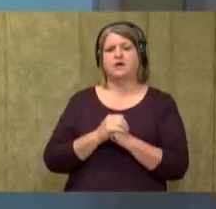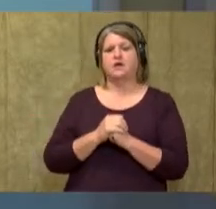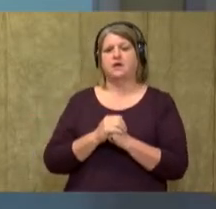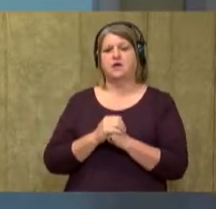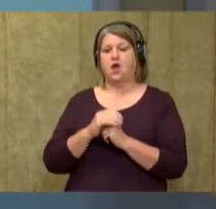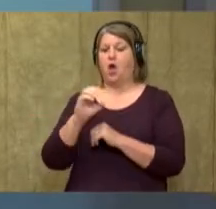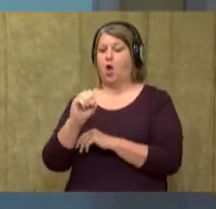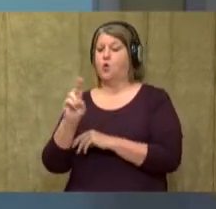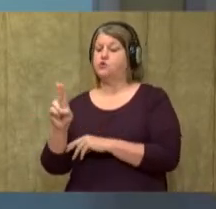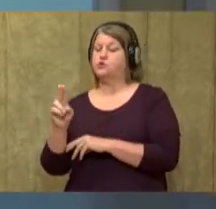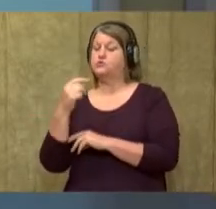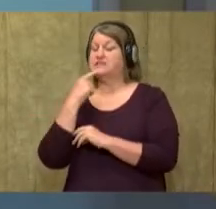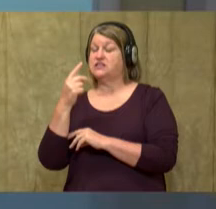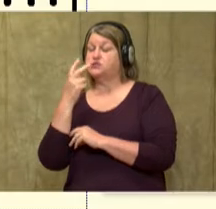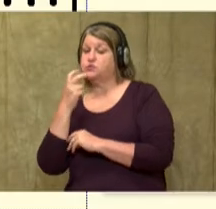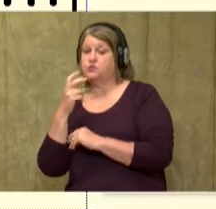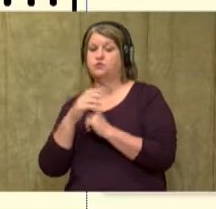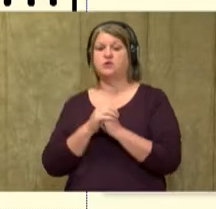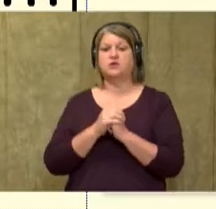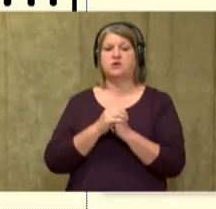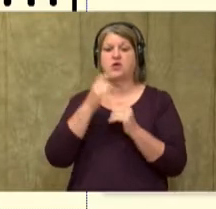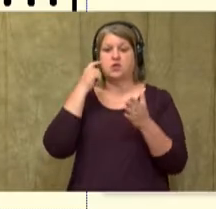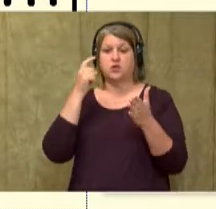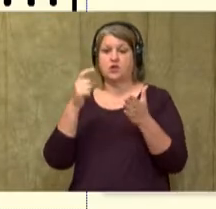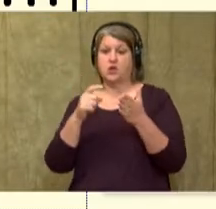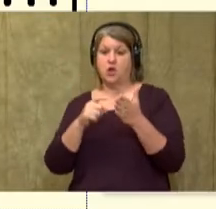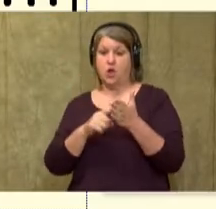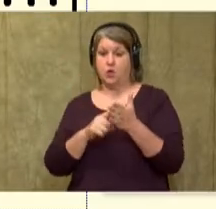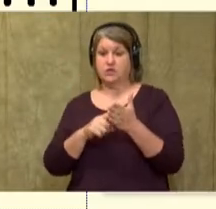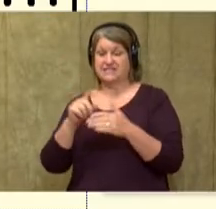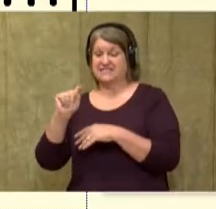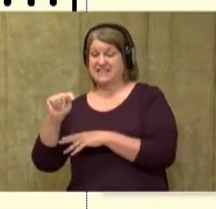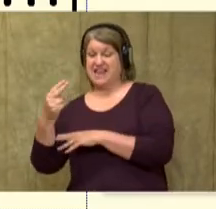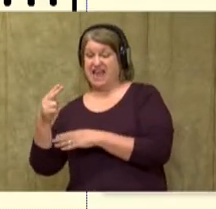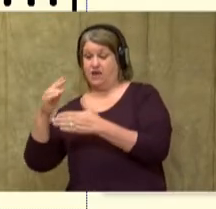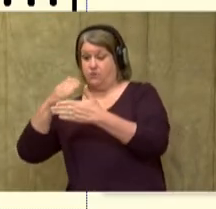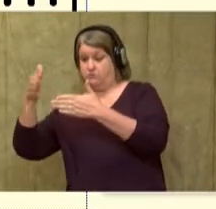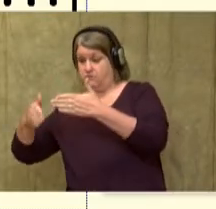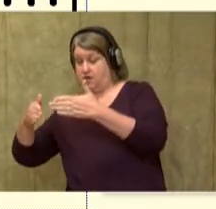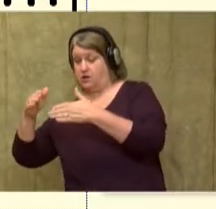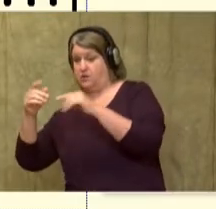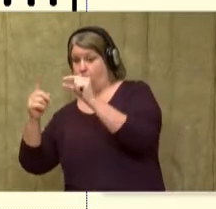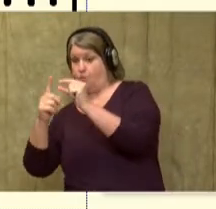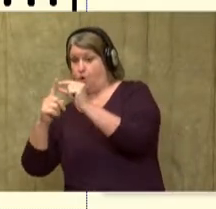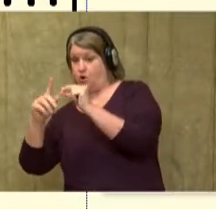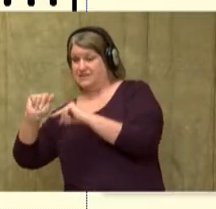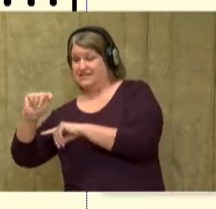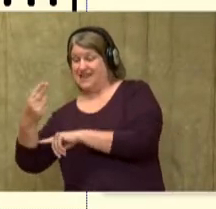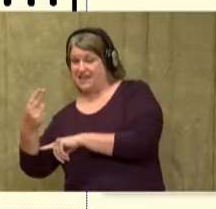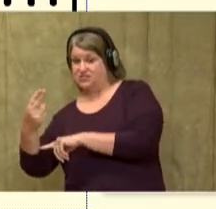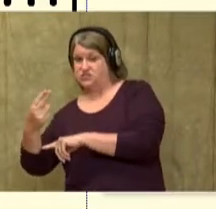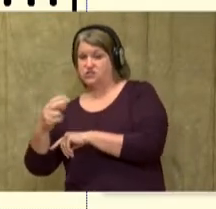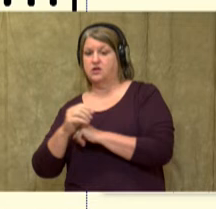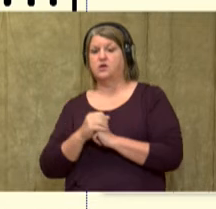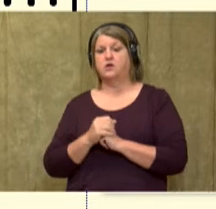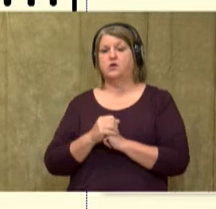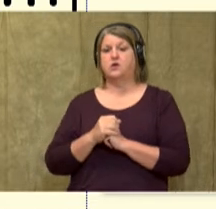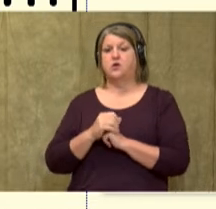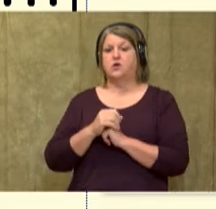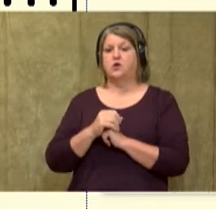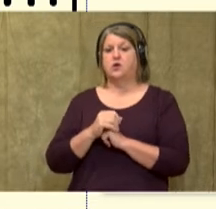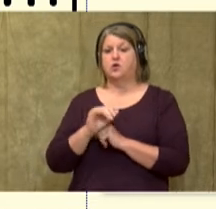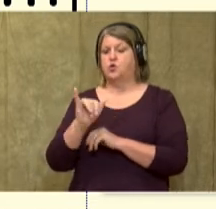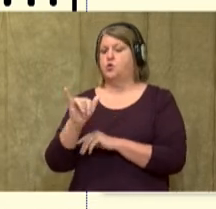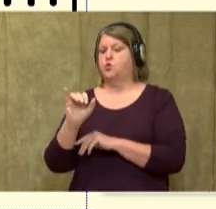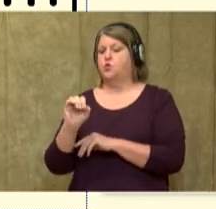O-U says oo. Notice th is at the end of the word. It's going to make that soft th sound. Y-oo-th.